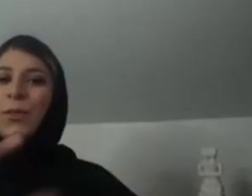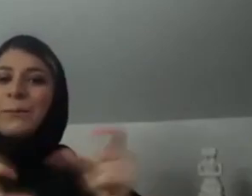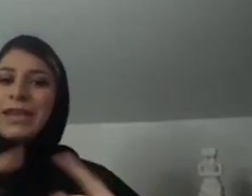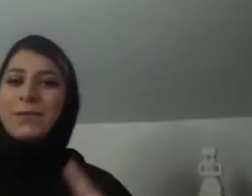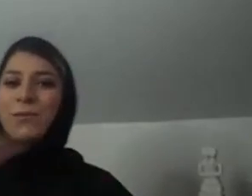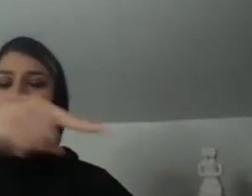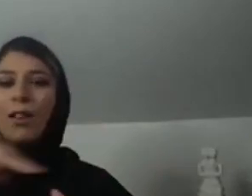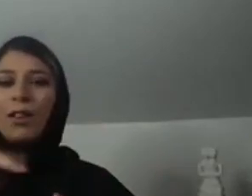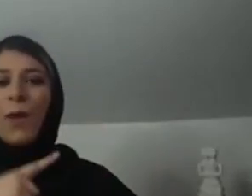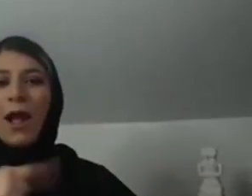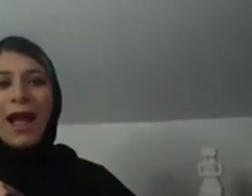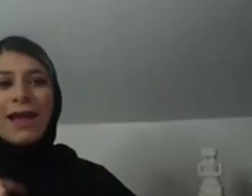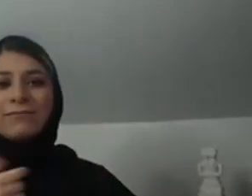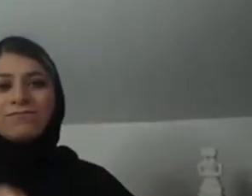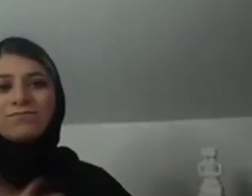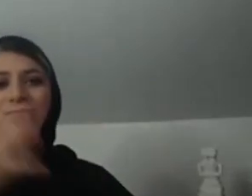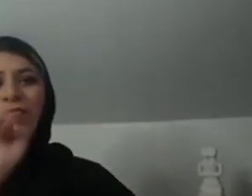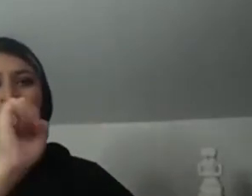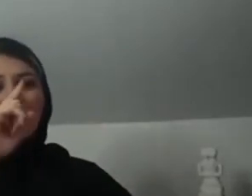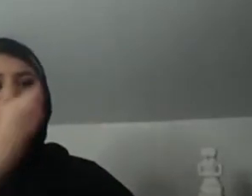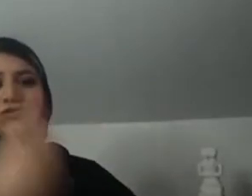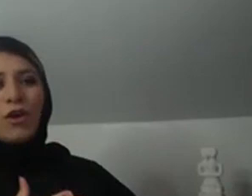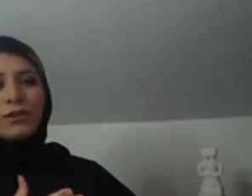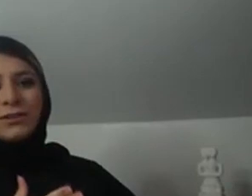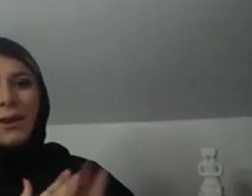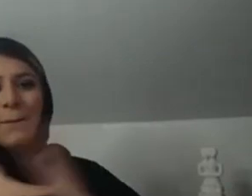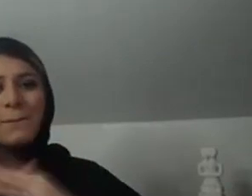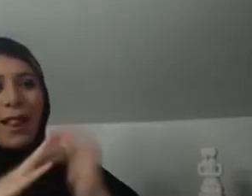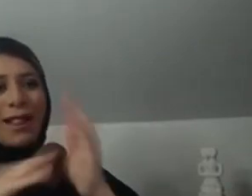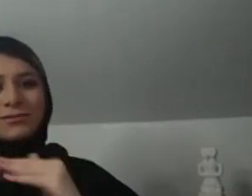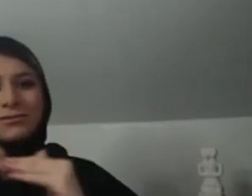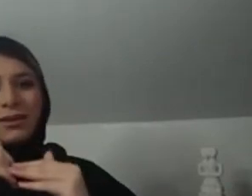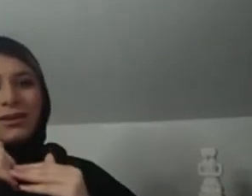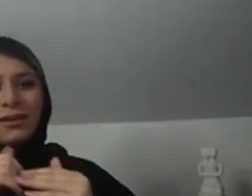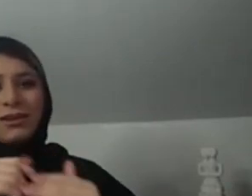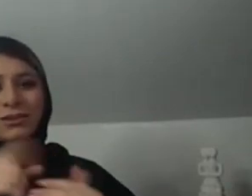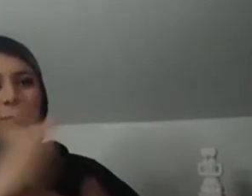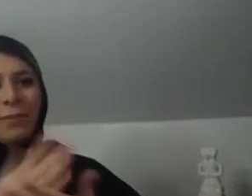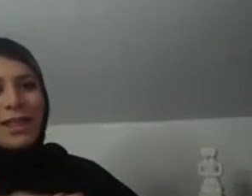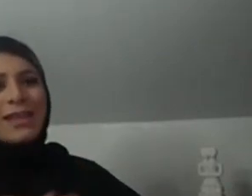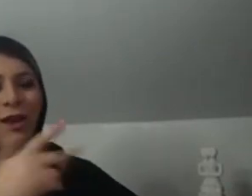community. And I was able to tell their story by them sharing their stories.